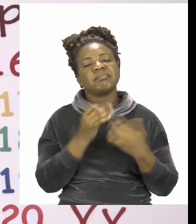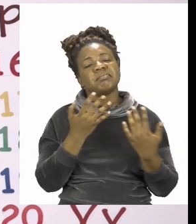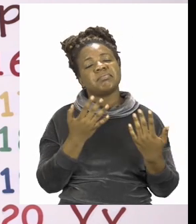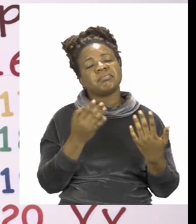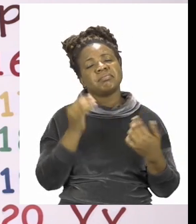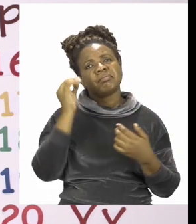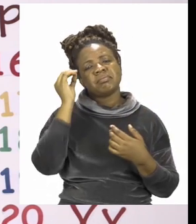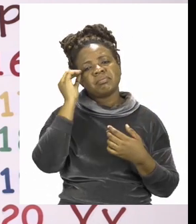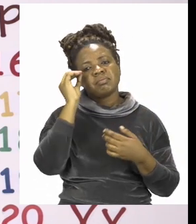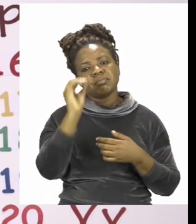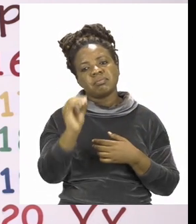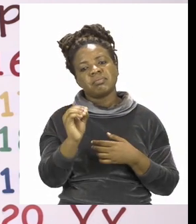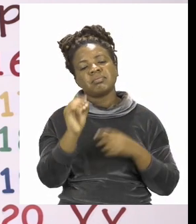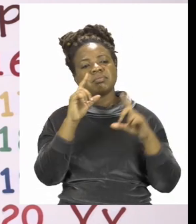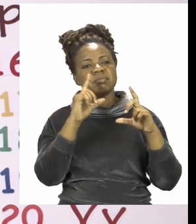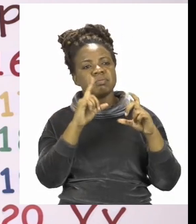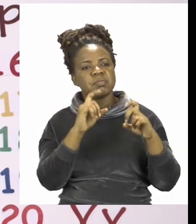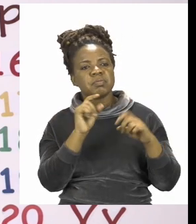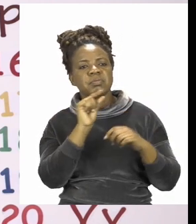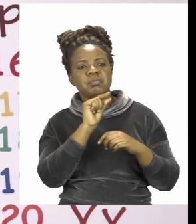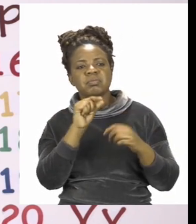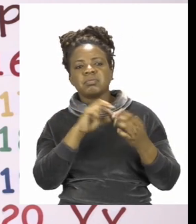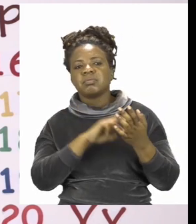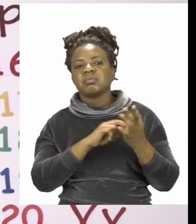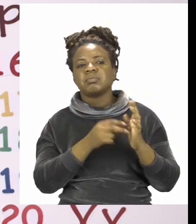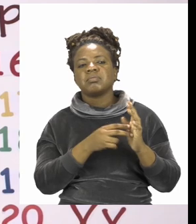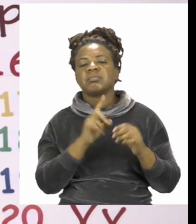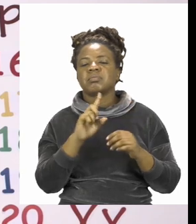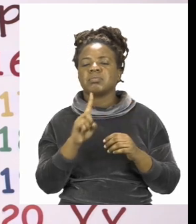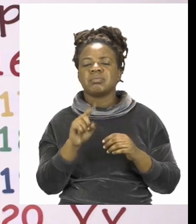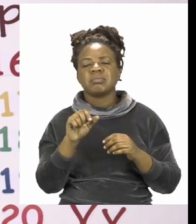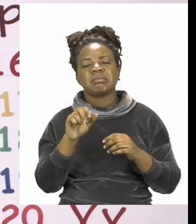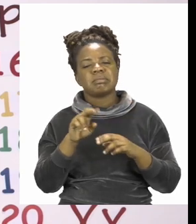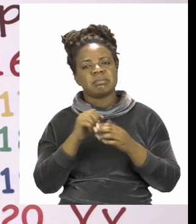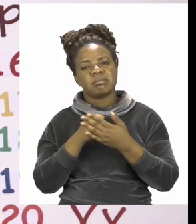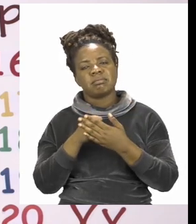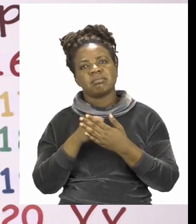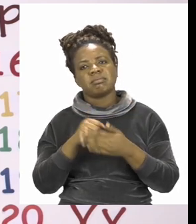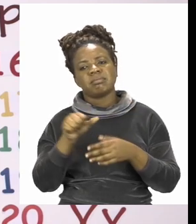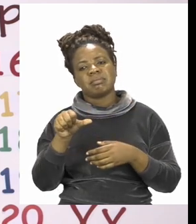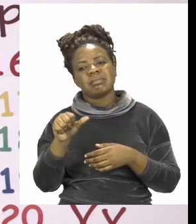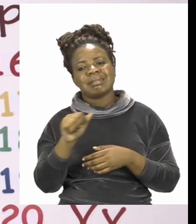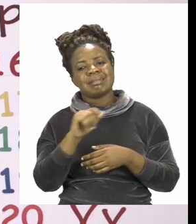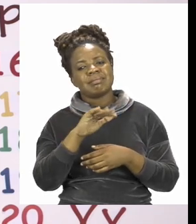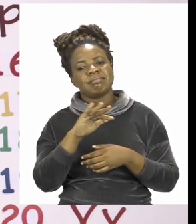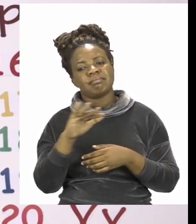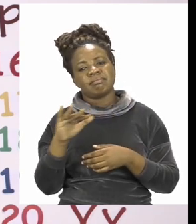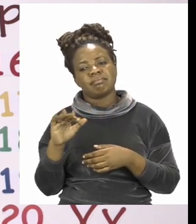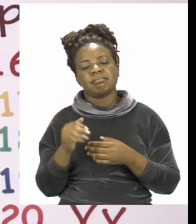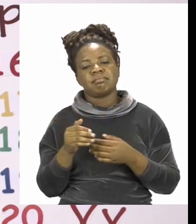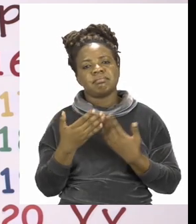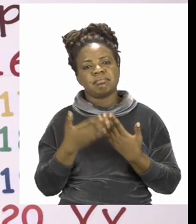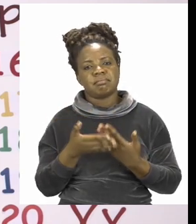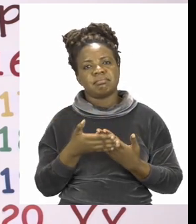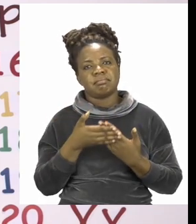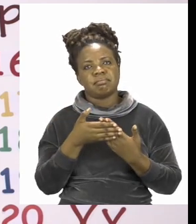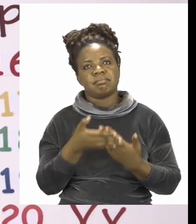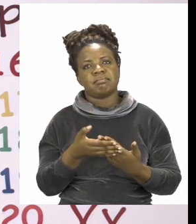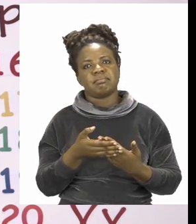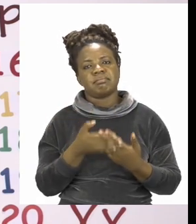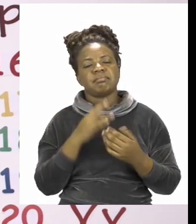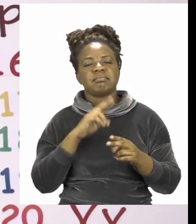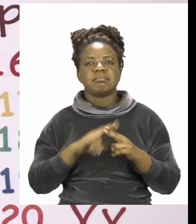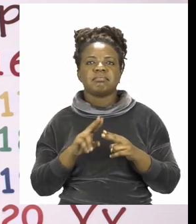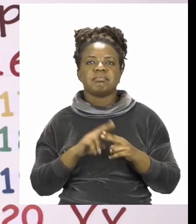picture, try and use the other letters that may be there already as a clue. Take your